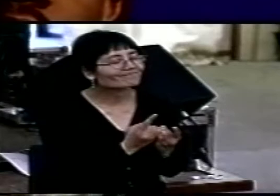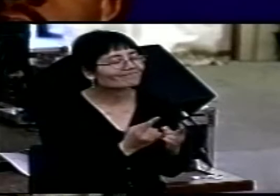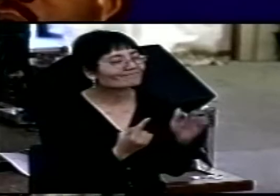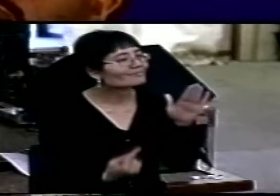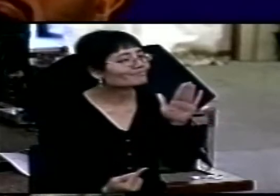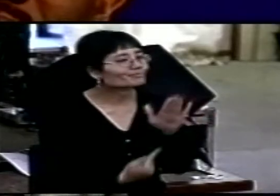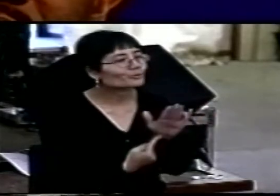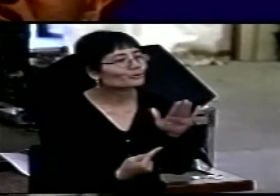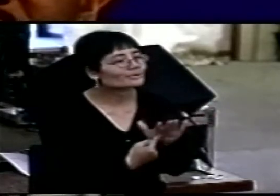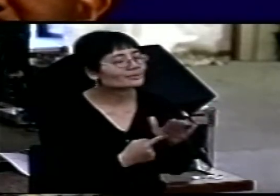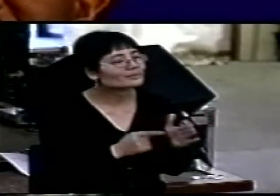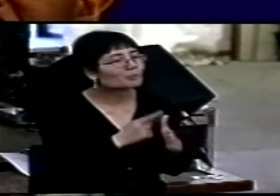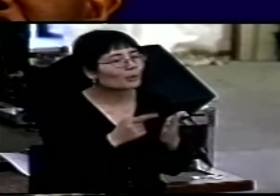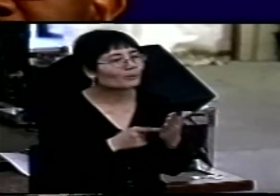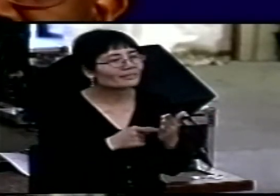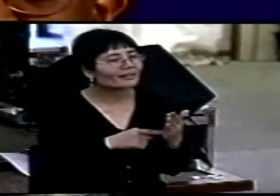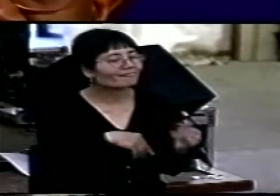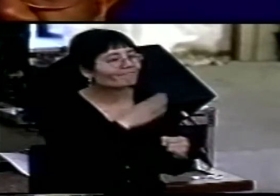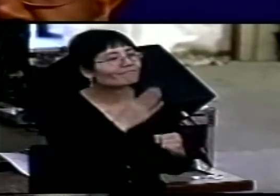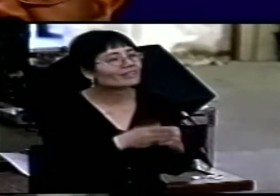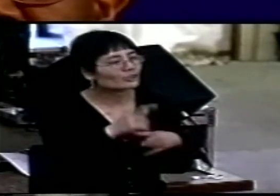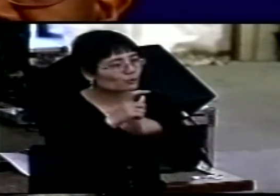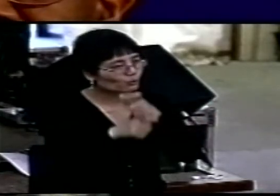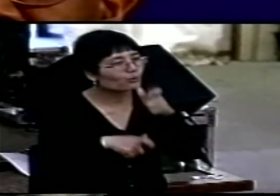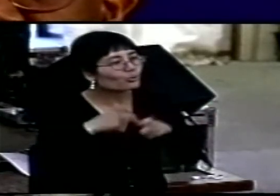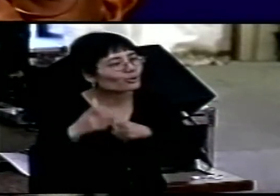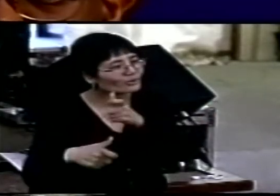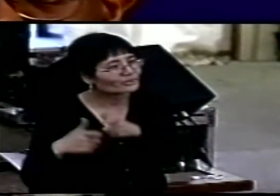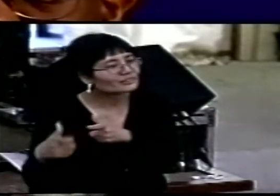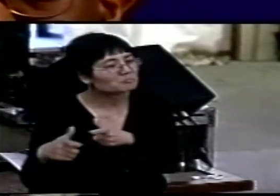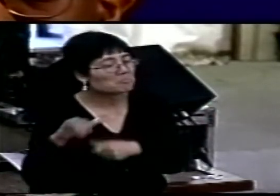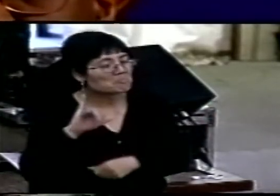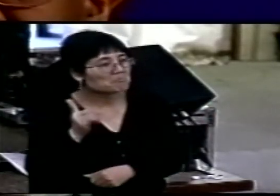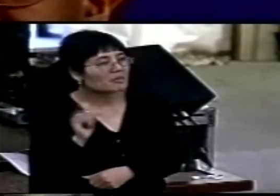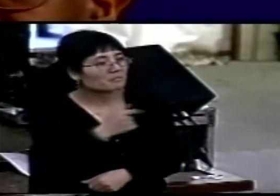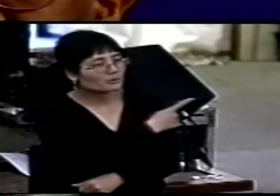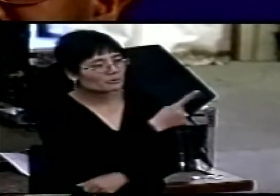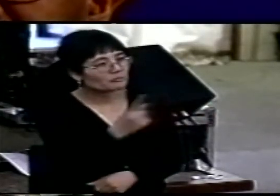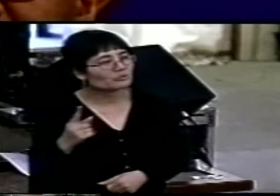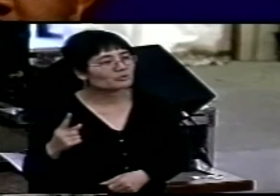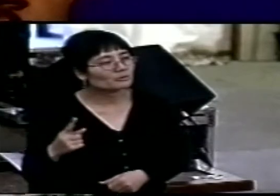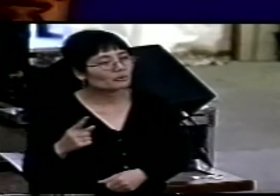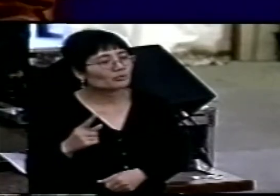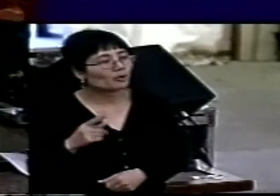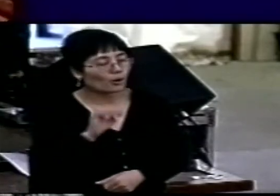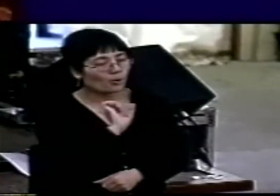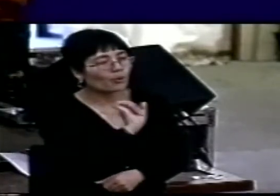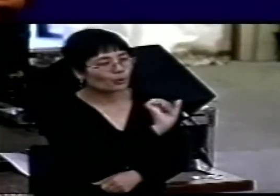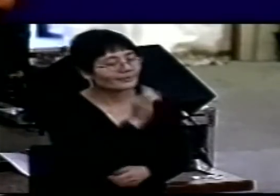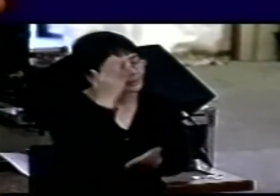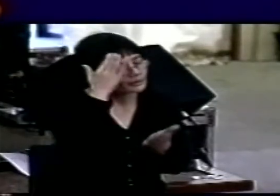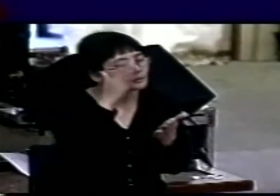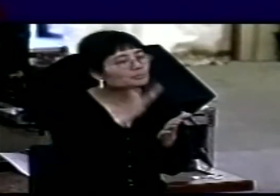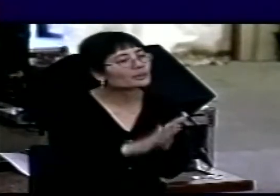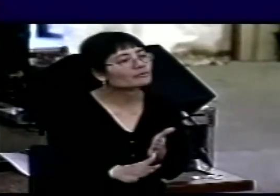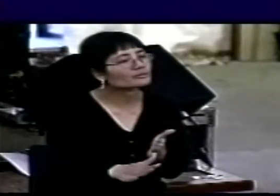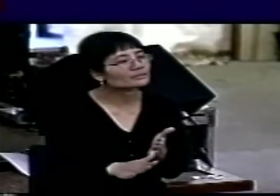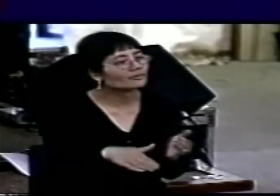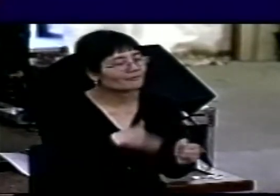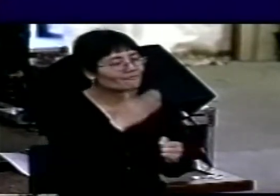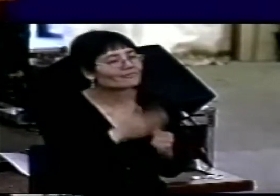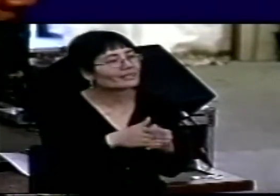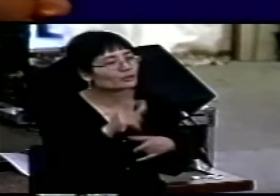farewells. And you may have your own personalised experience of that. Perhaps someone